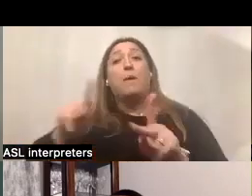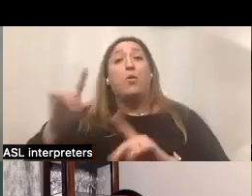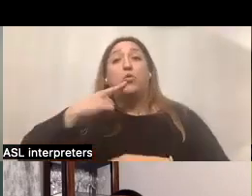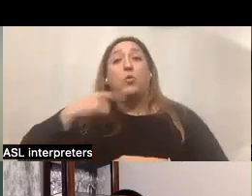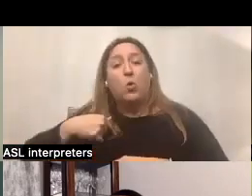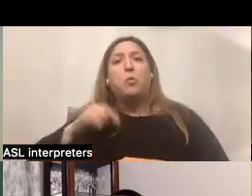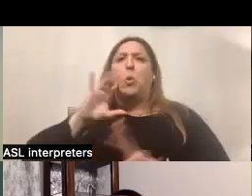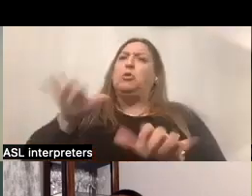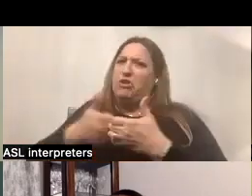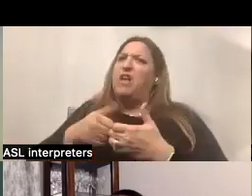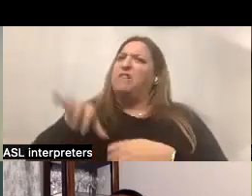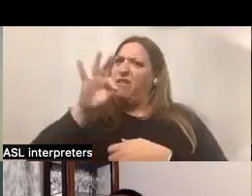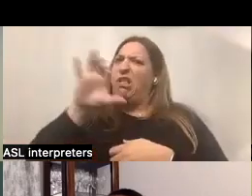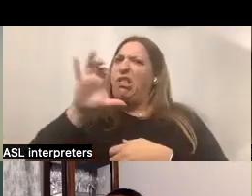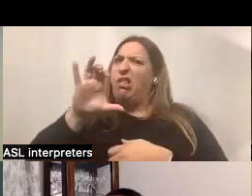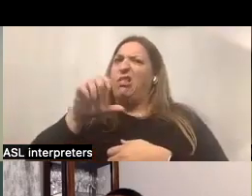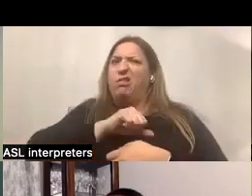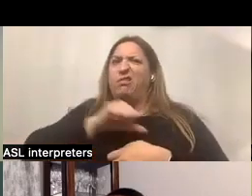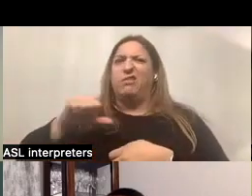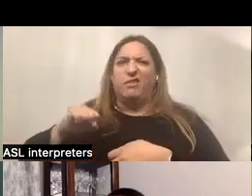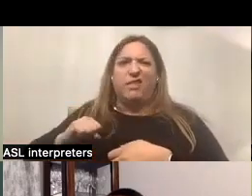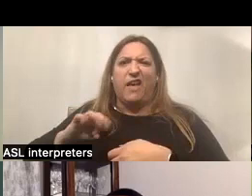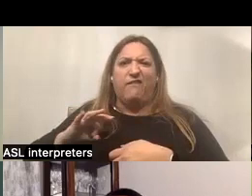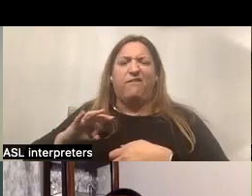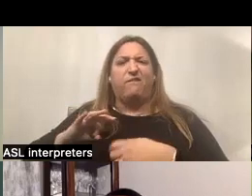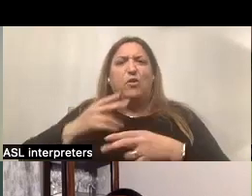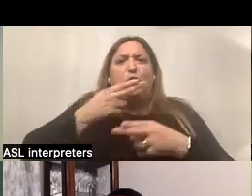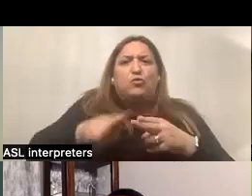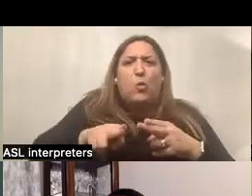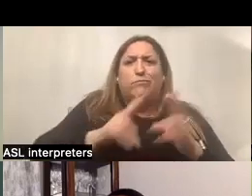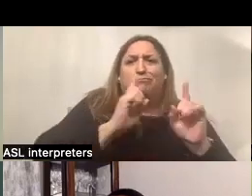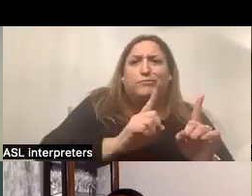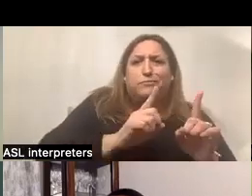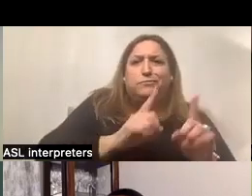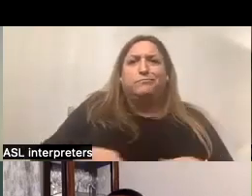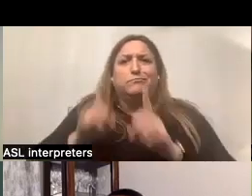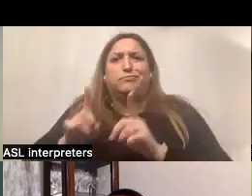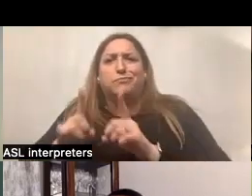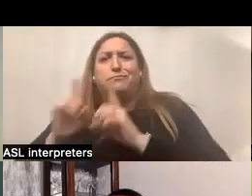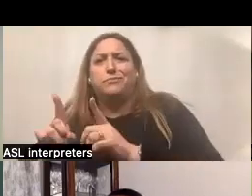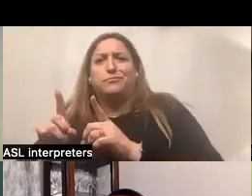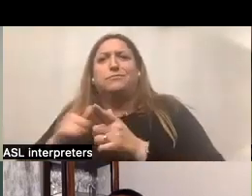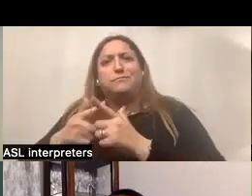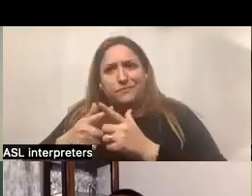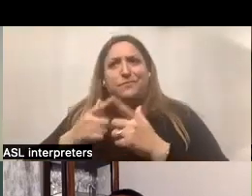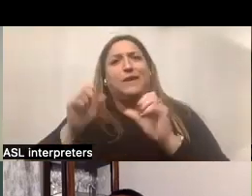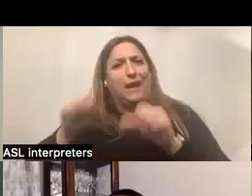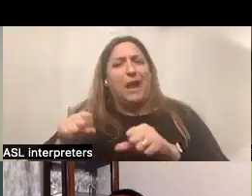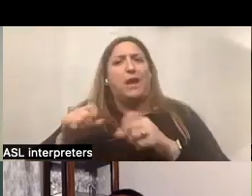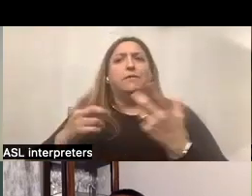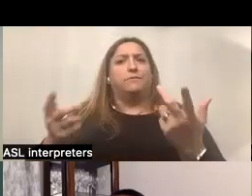challenging to find agency staff who can work short blocks of time and then be there, um,